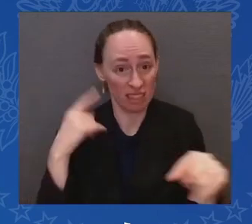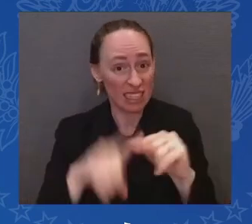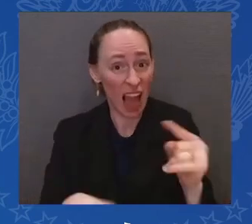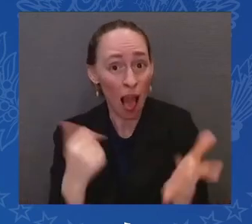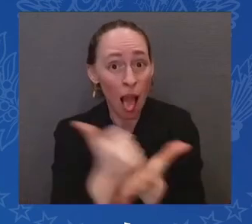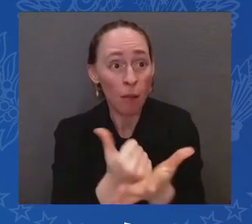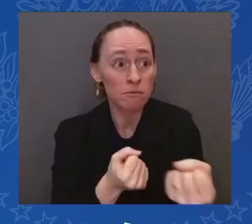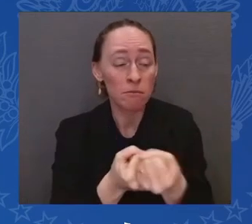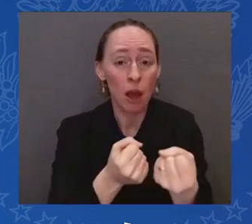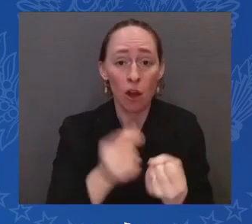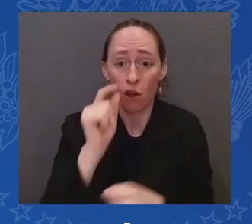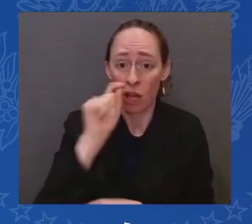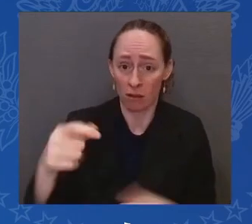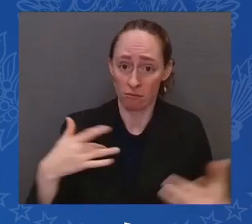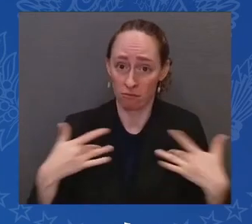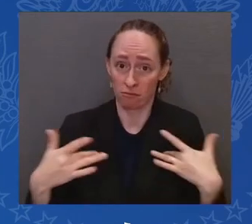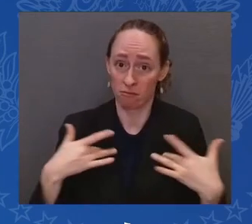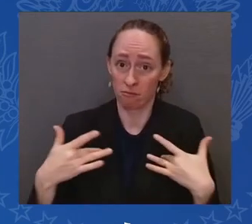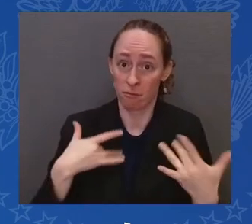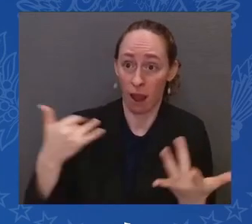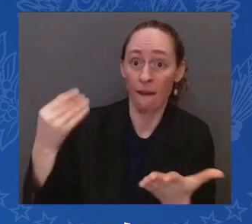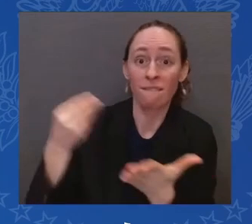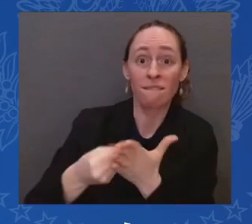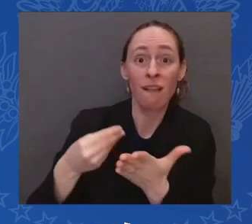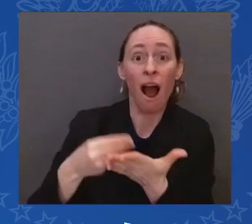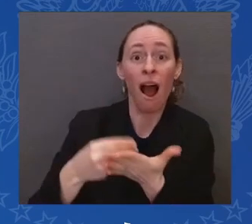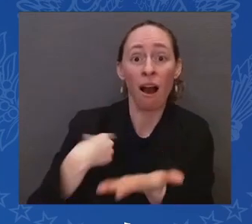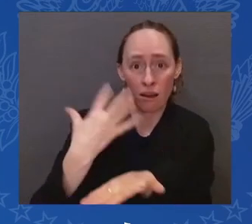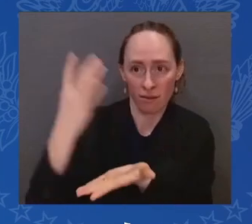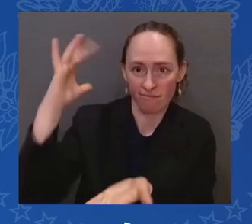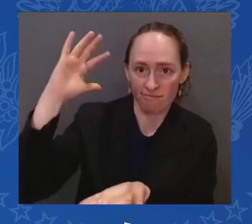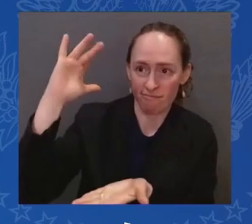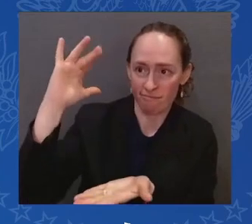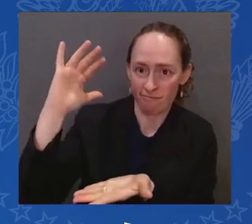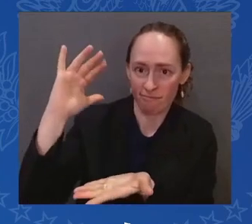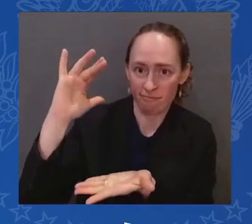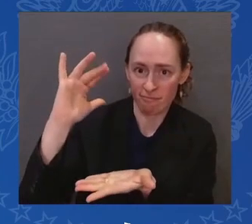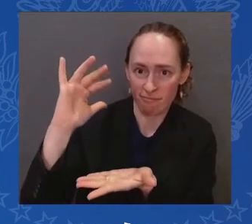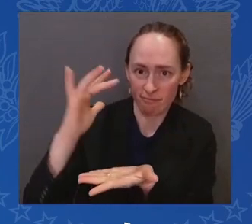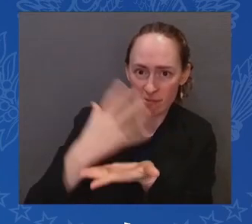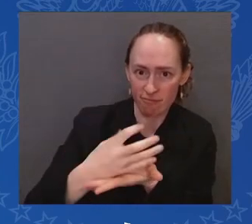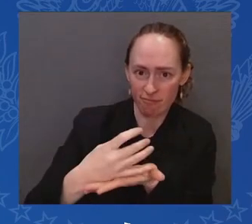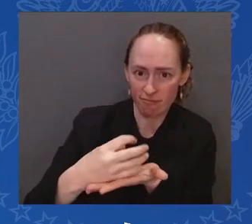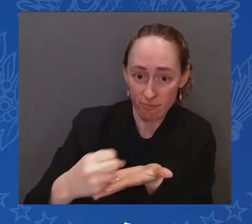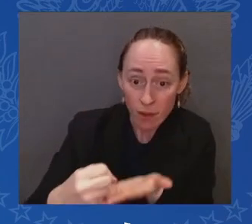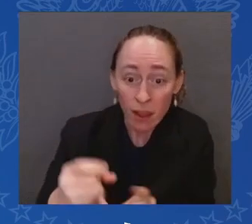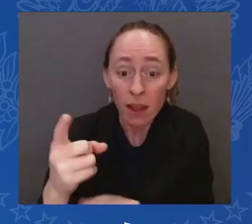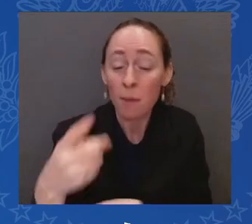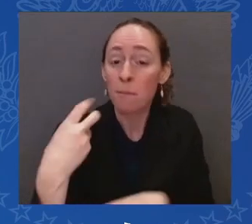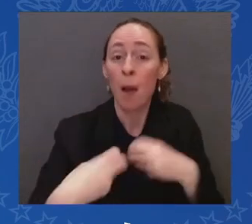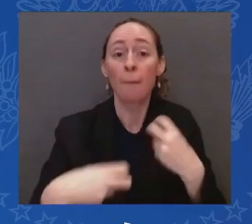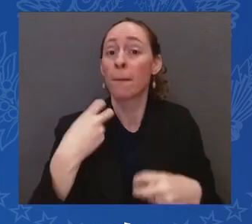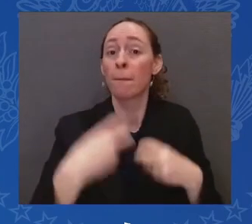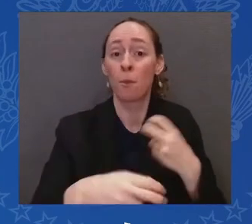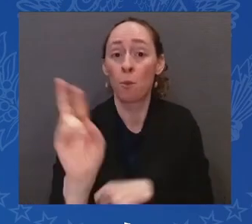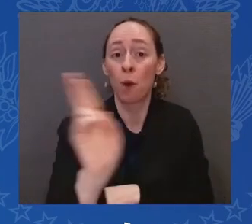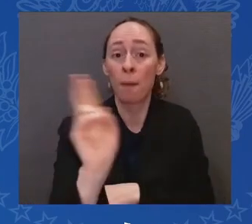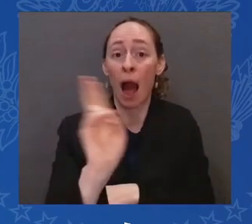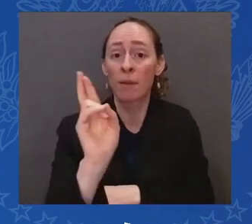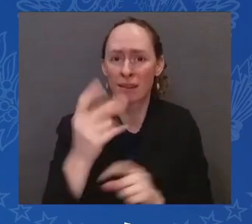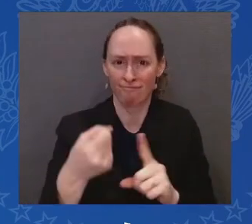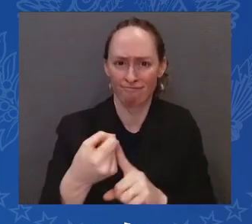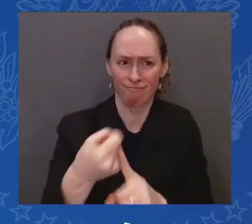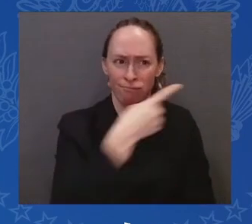Extreme Republicans are playing chicken with our national security, holding Ukraine's funding hostage measures of extreme partisan border